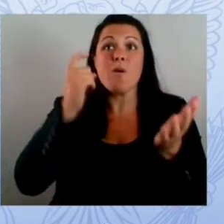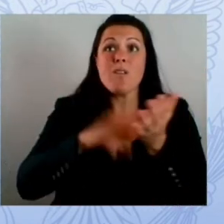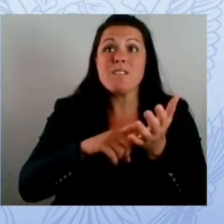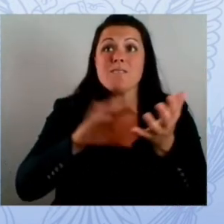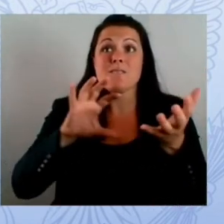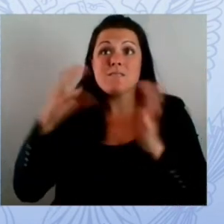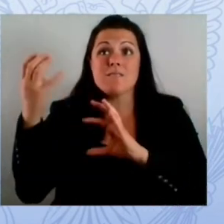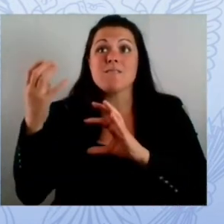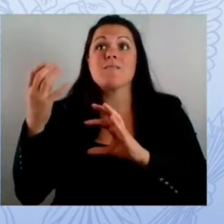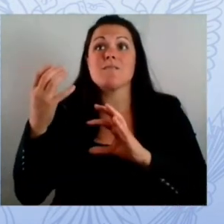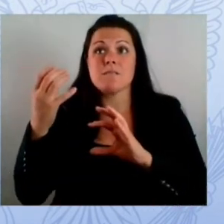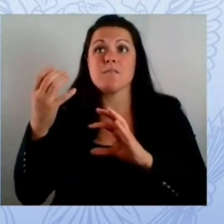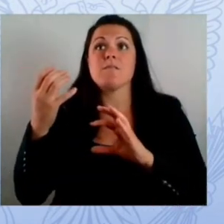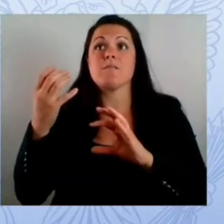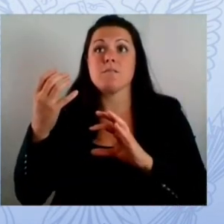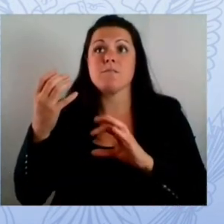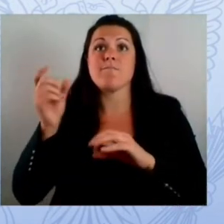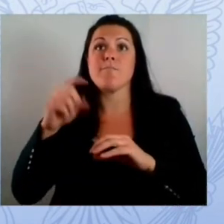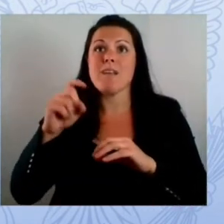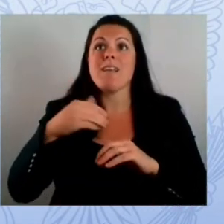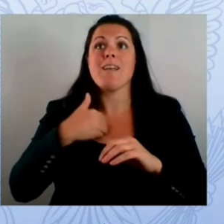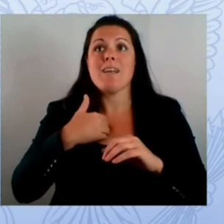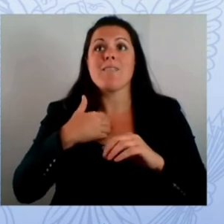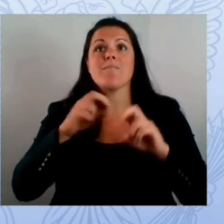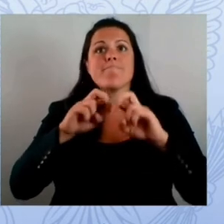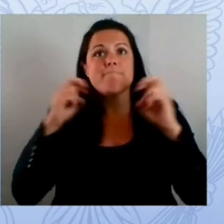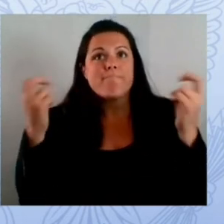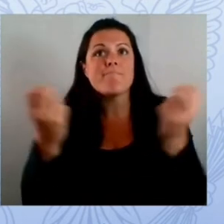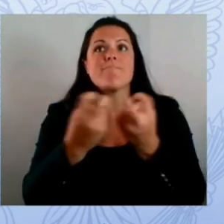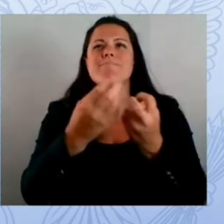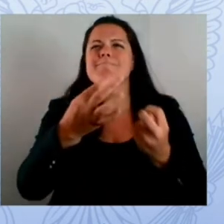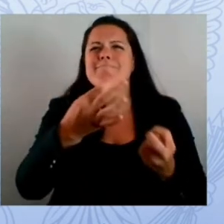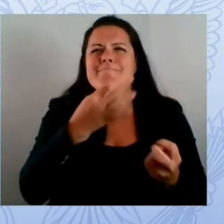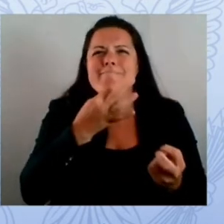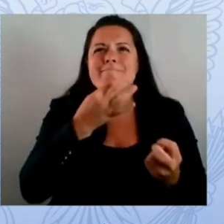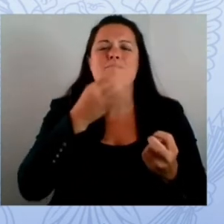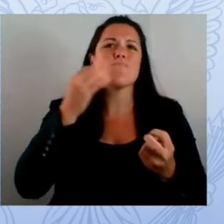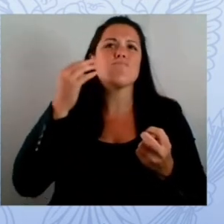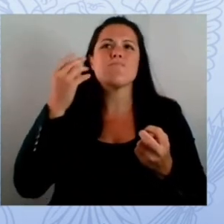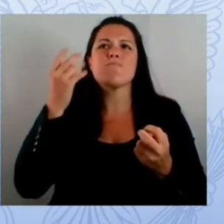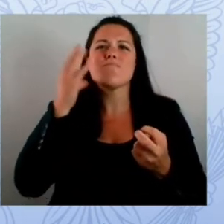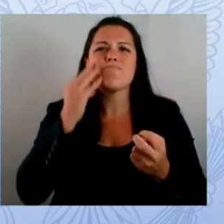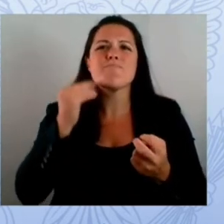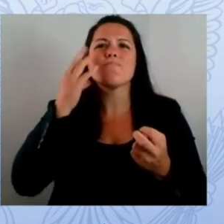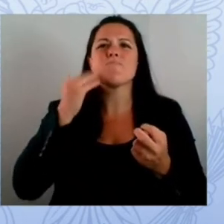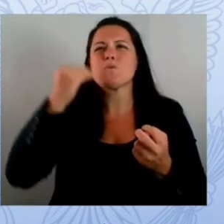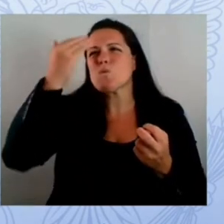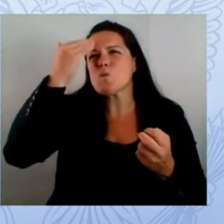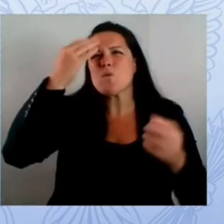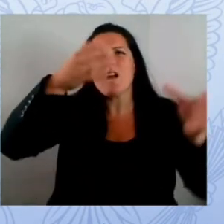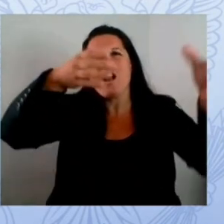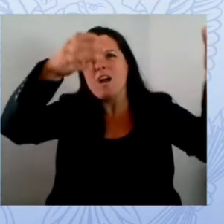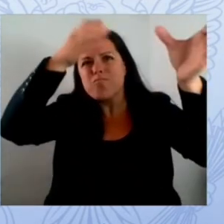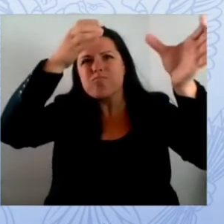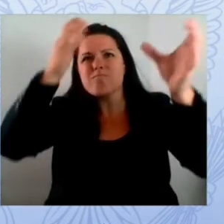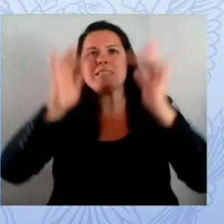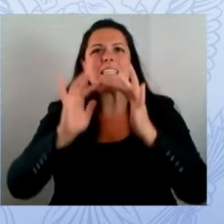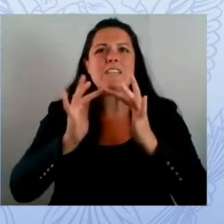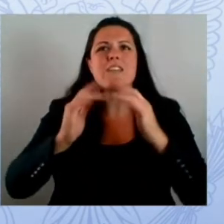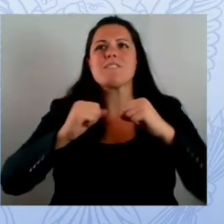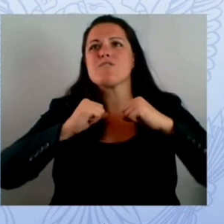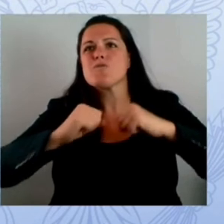a privileged way to discuss the measures you've taken and the ongoing acquisitions that you're willing to make